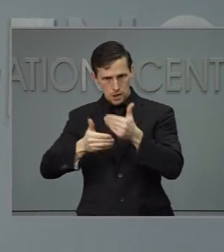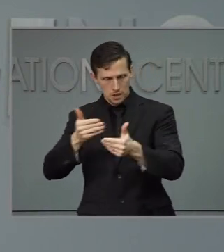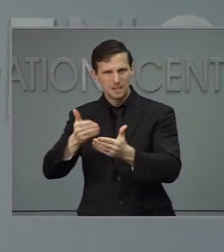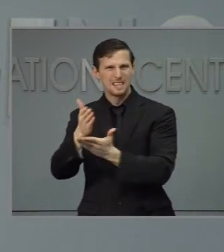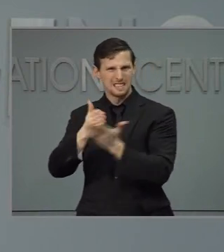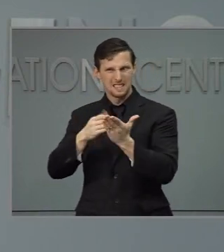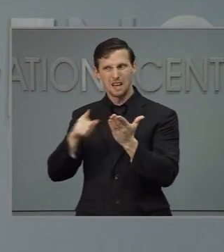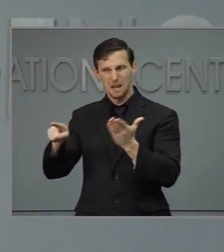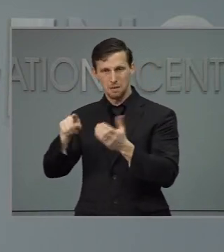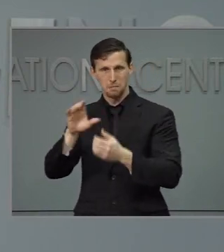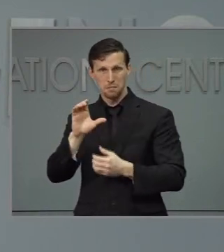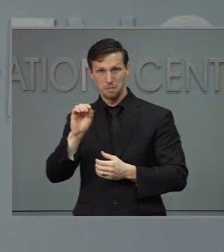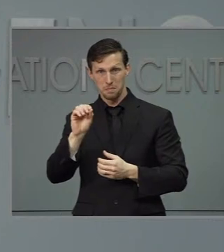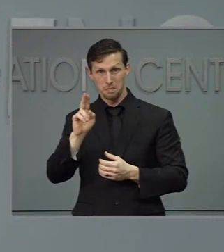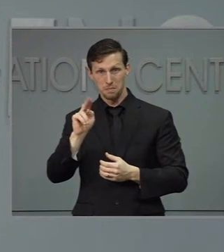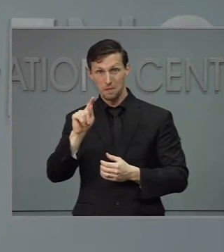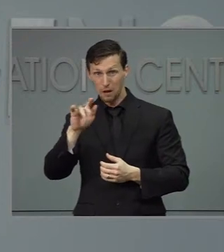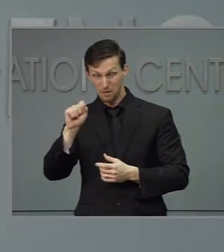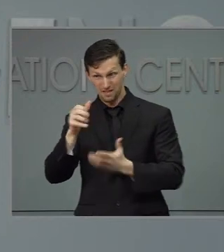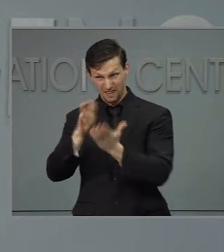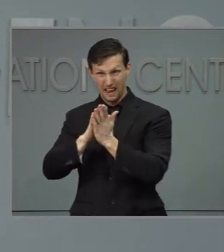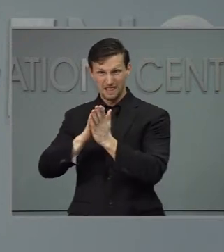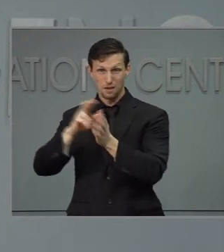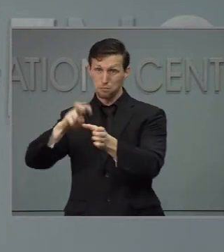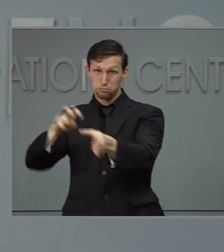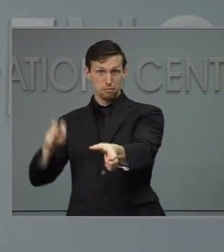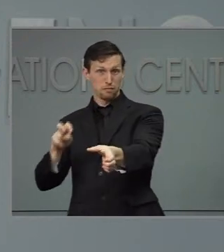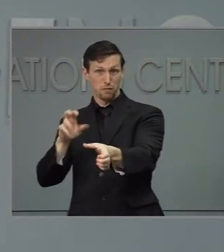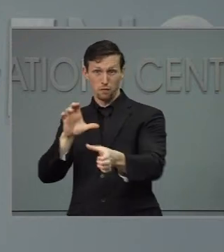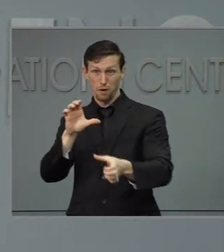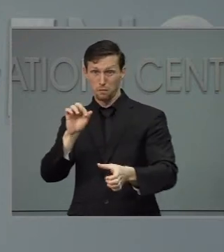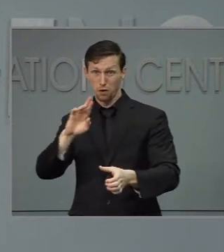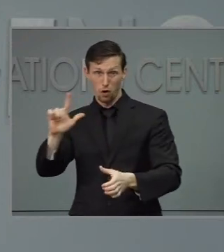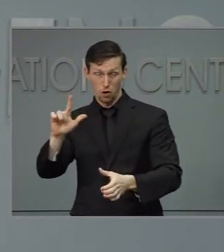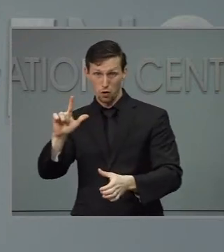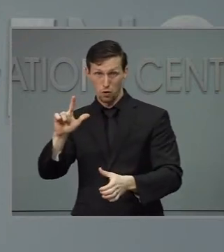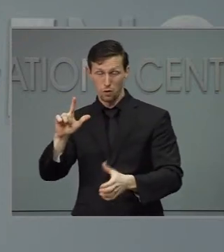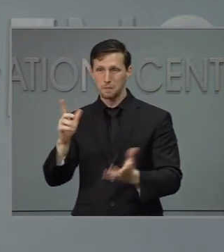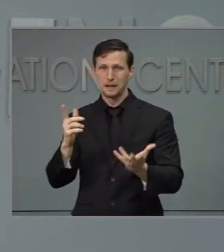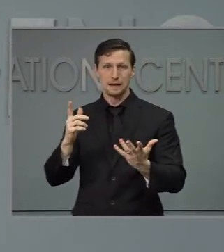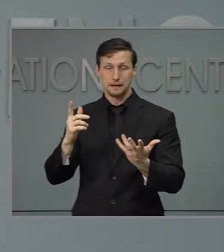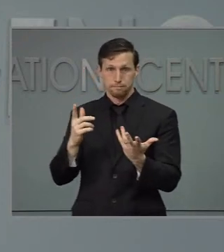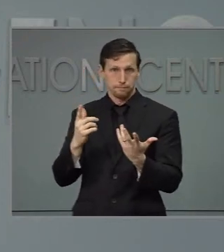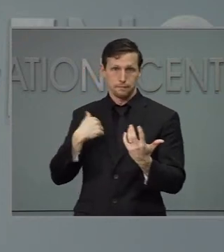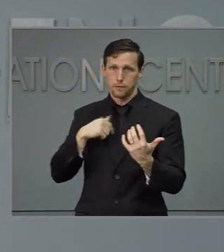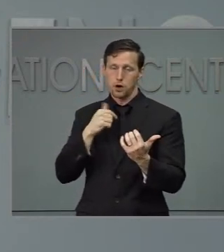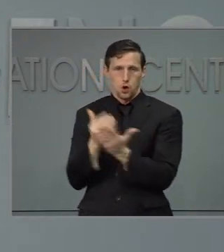with Cardinal. I know our teams are reviewing that information and I don't have any further update. Thank you.